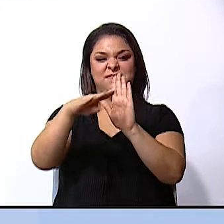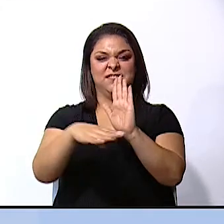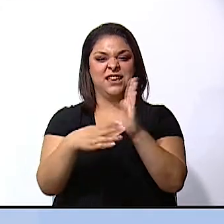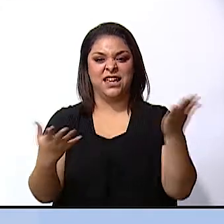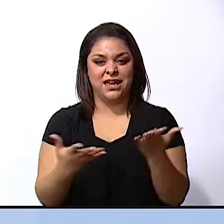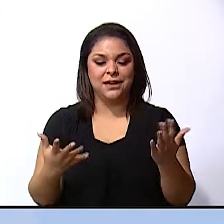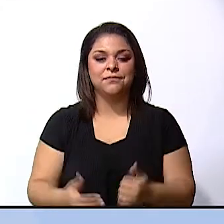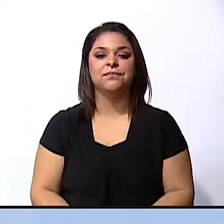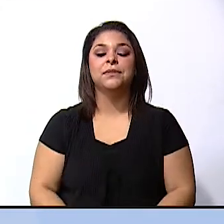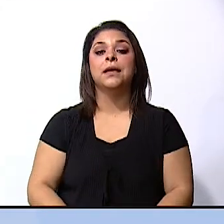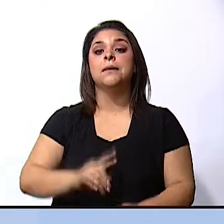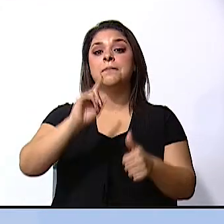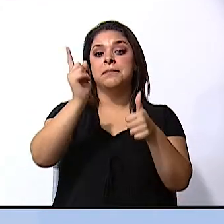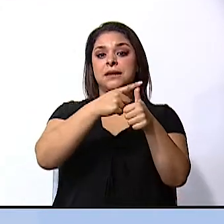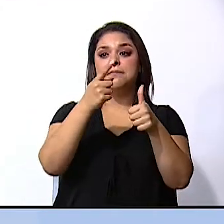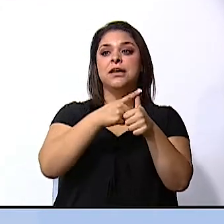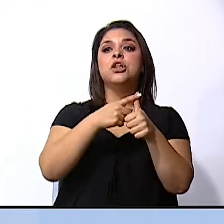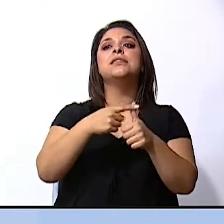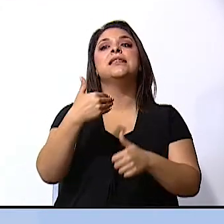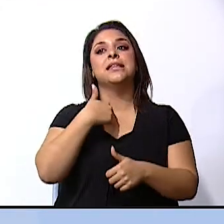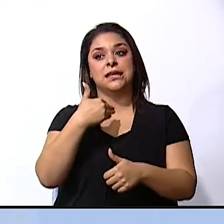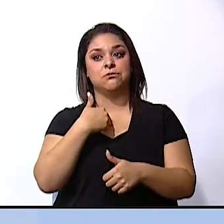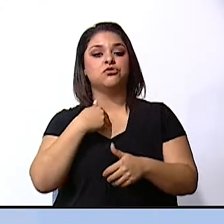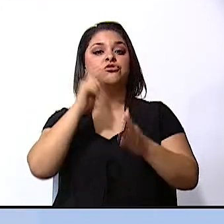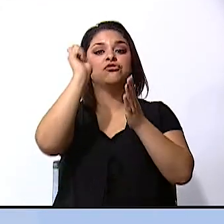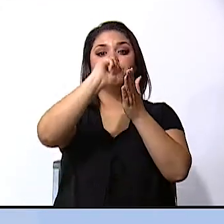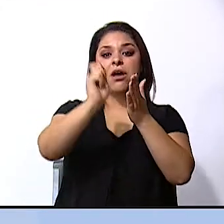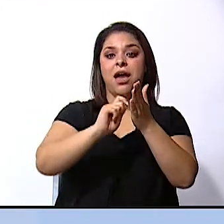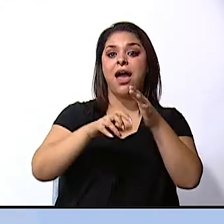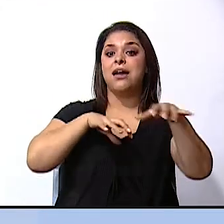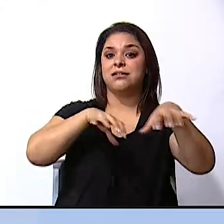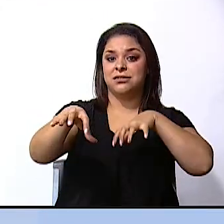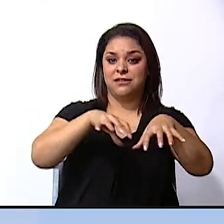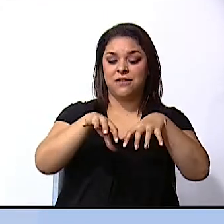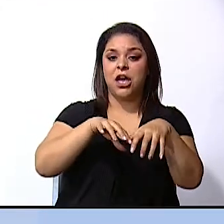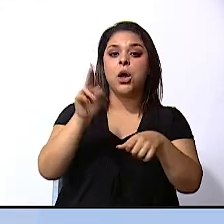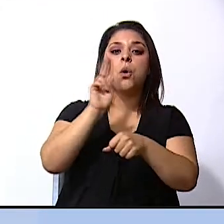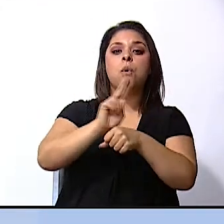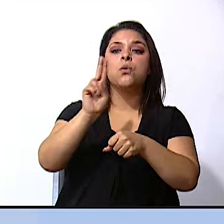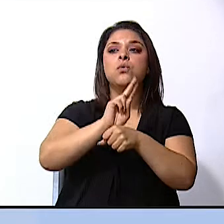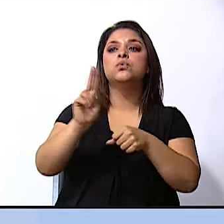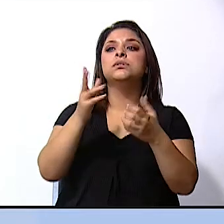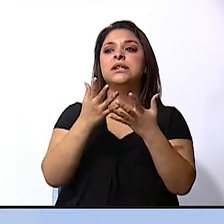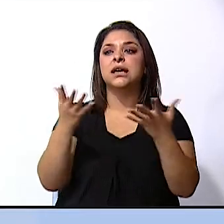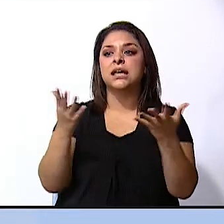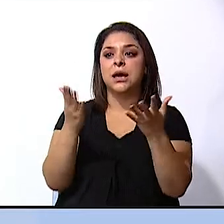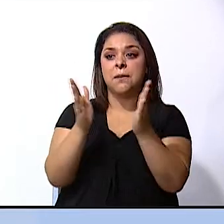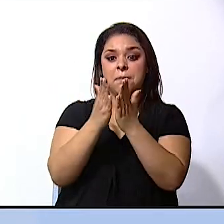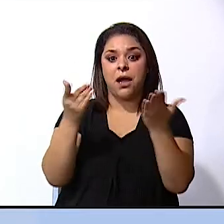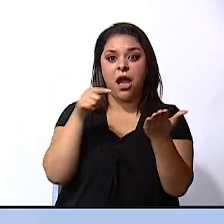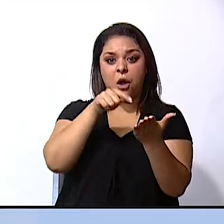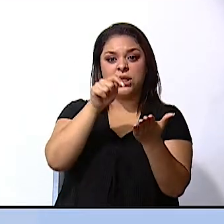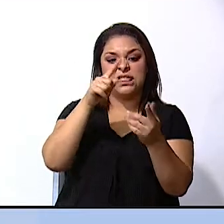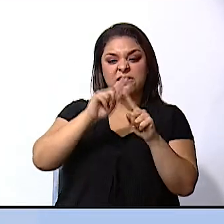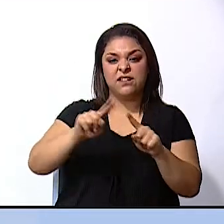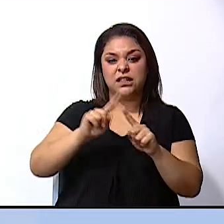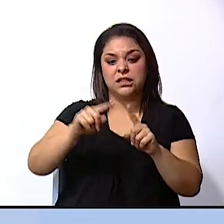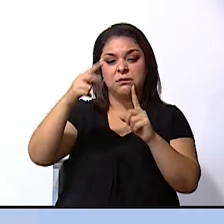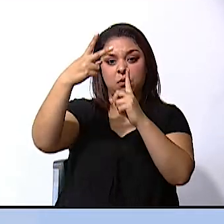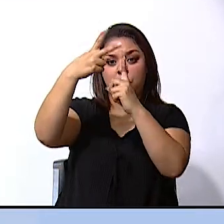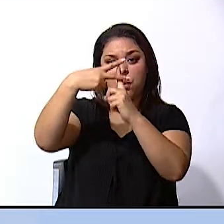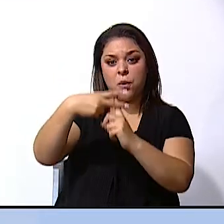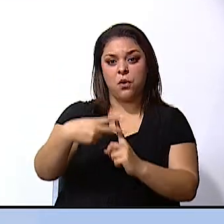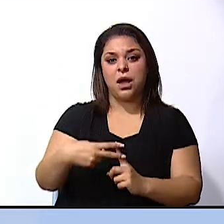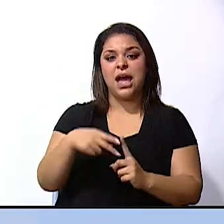going to have writing activities we are going to use background knowledge of vocabulary and